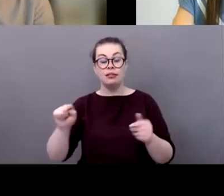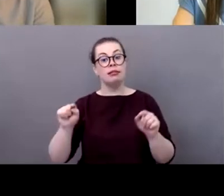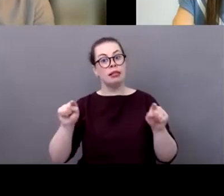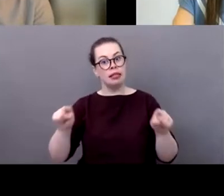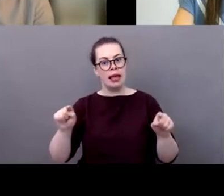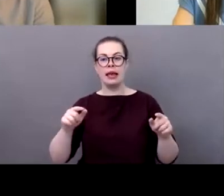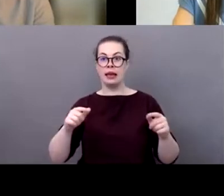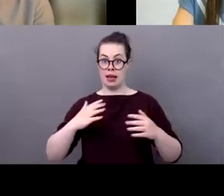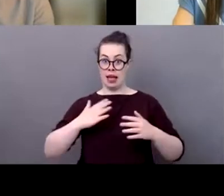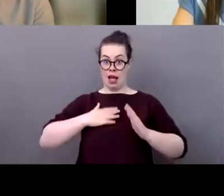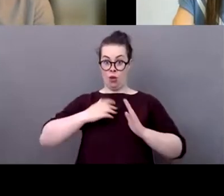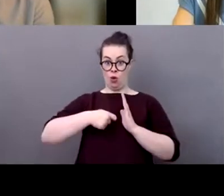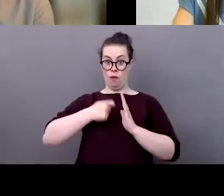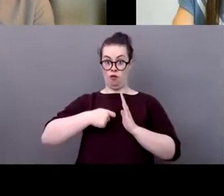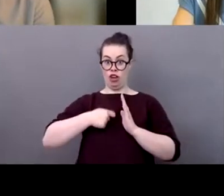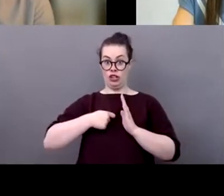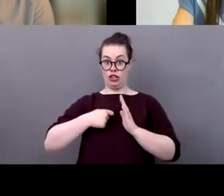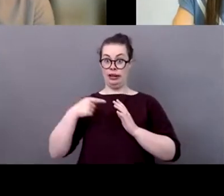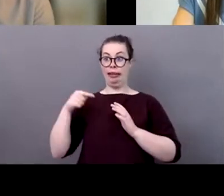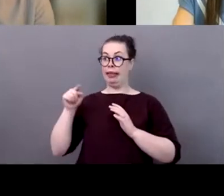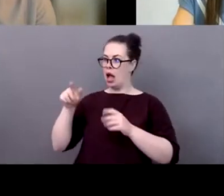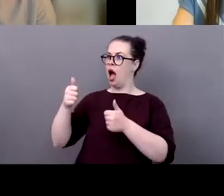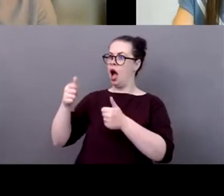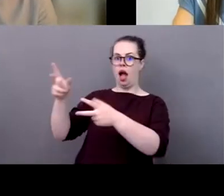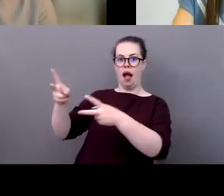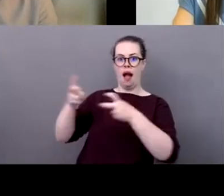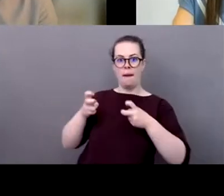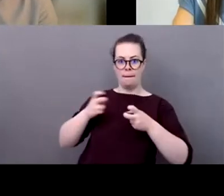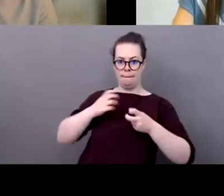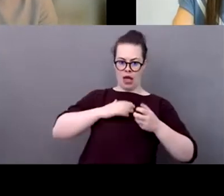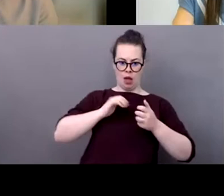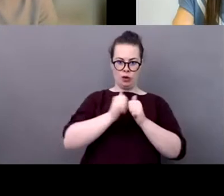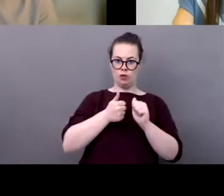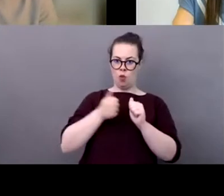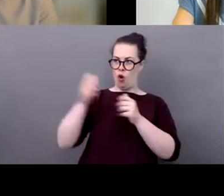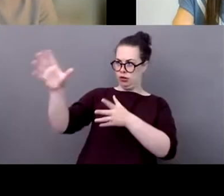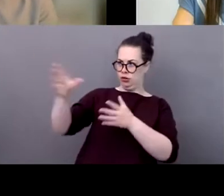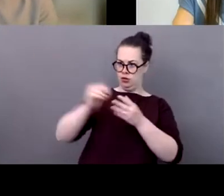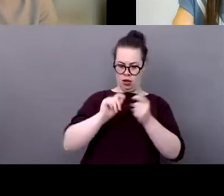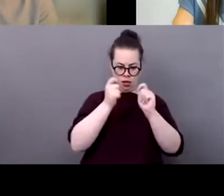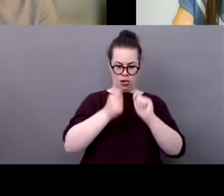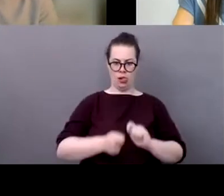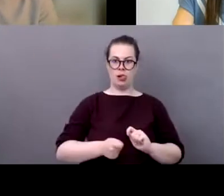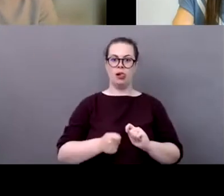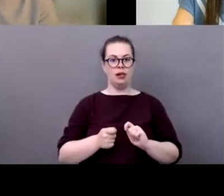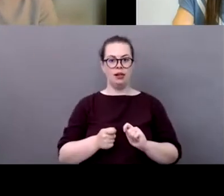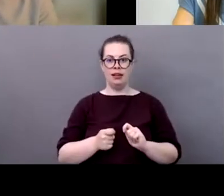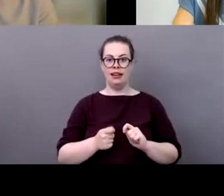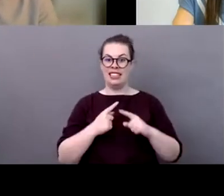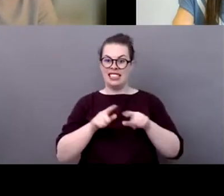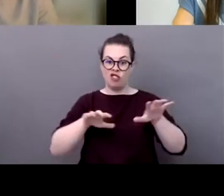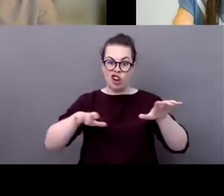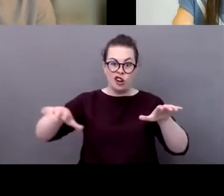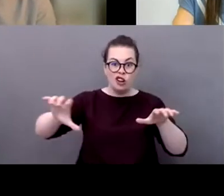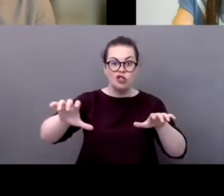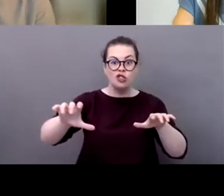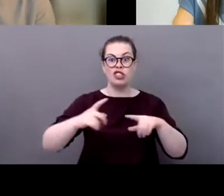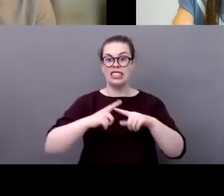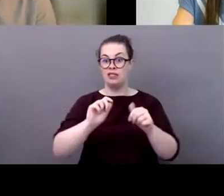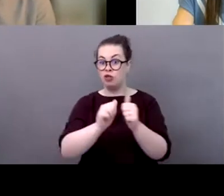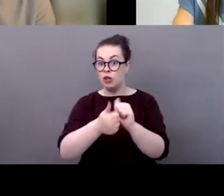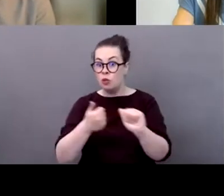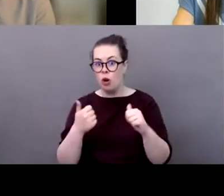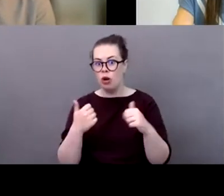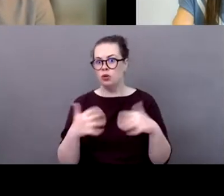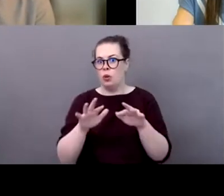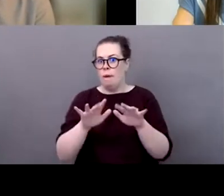the program in different sports and in uh different communities and uh in different nations so we believe that this is one of the